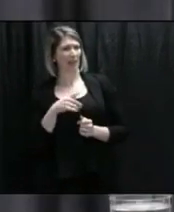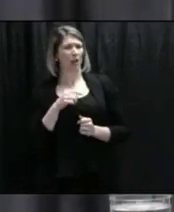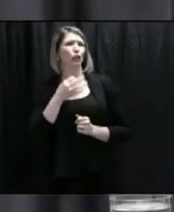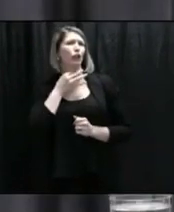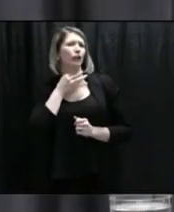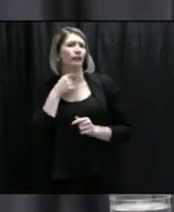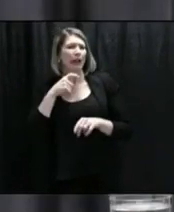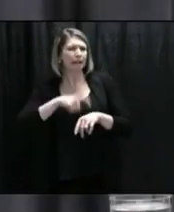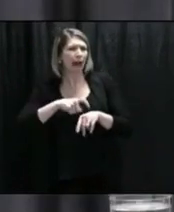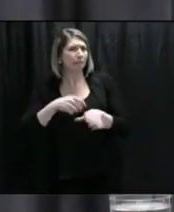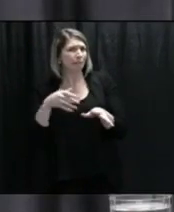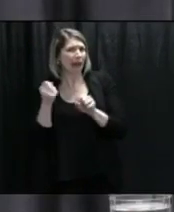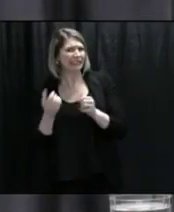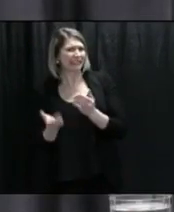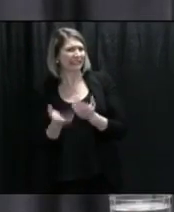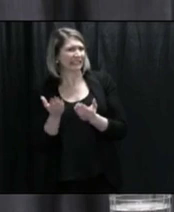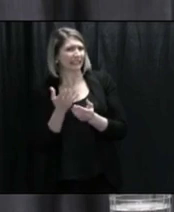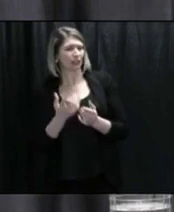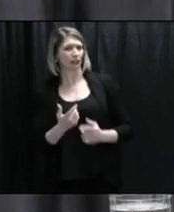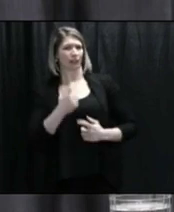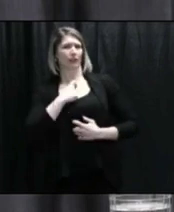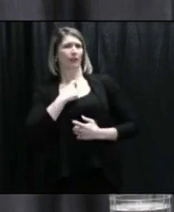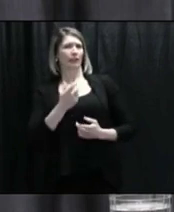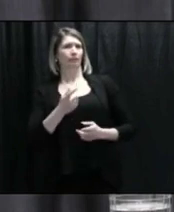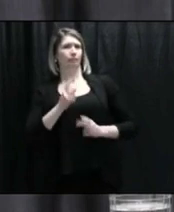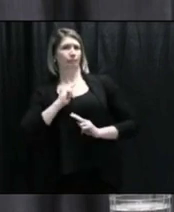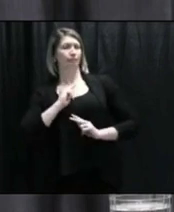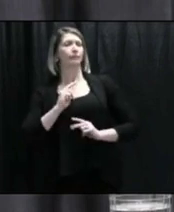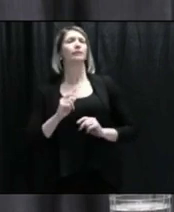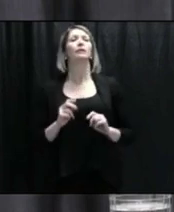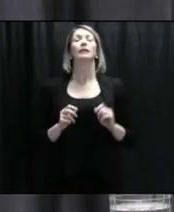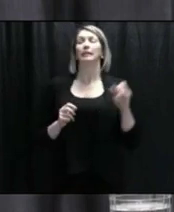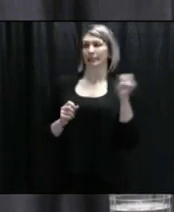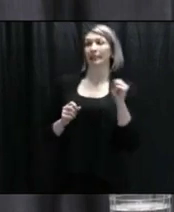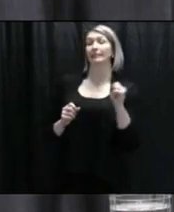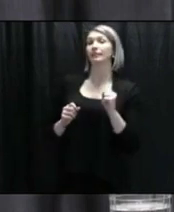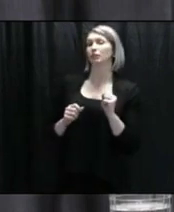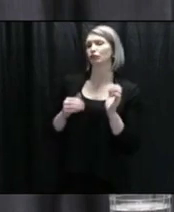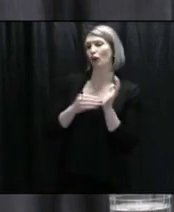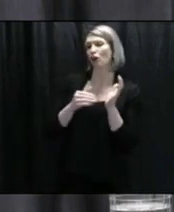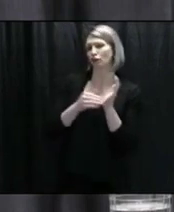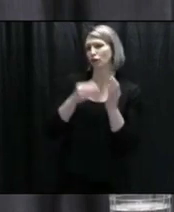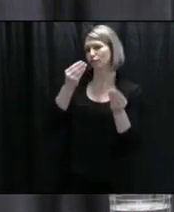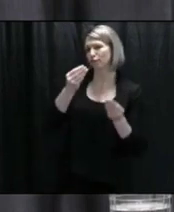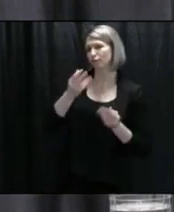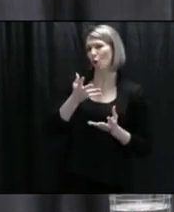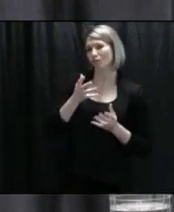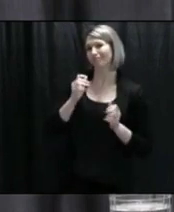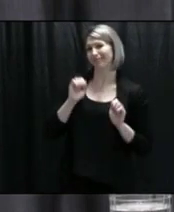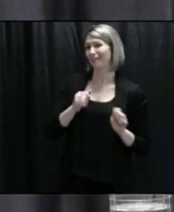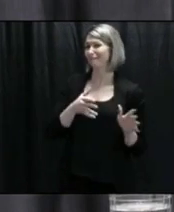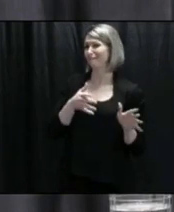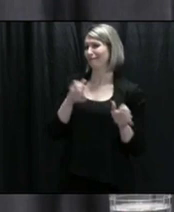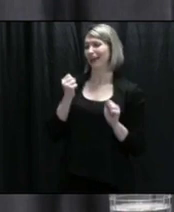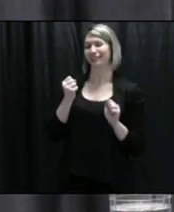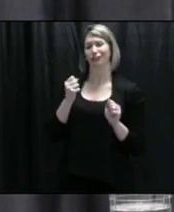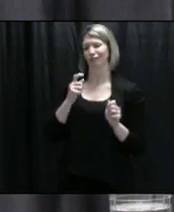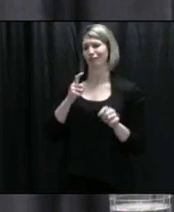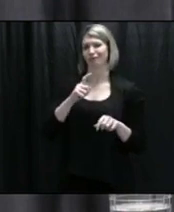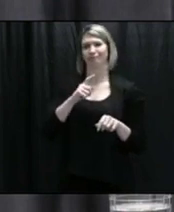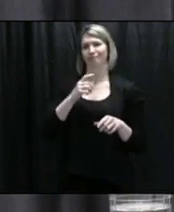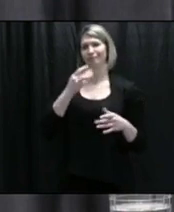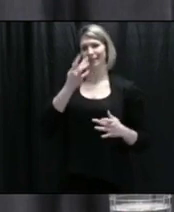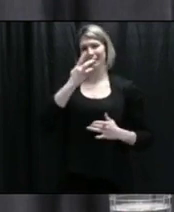rapid from my understanding of what I have been told by clinicians. By and large, that